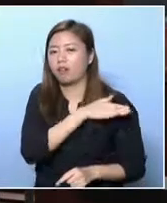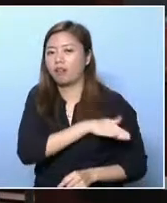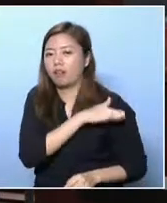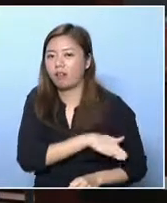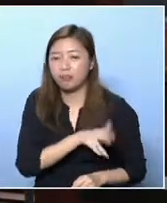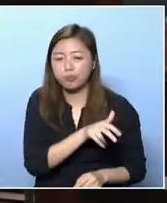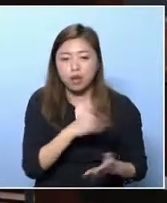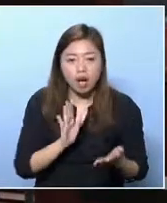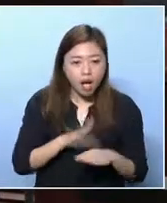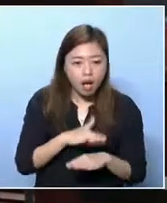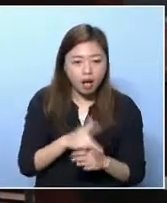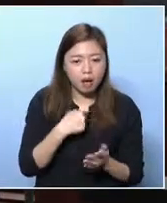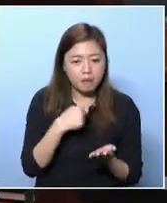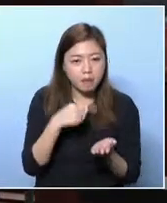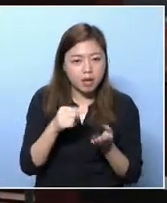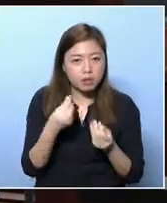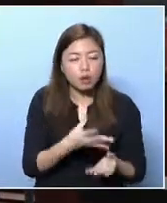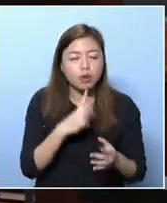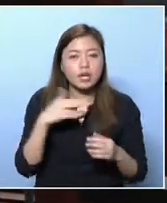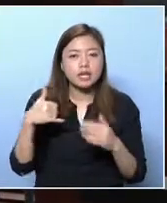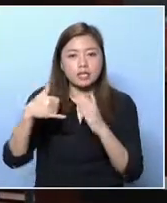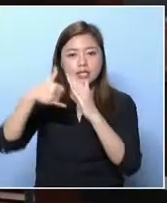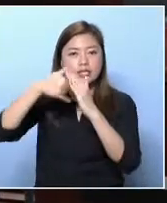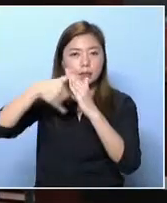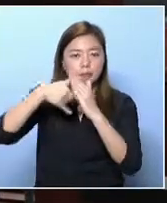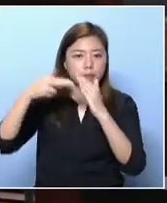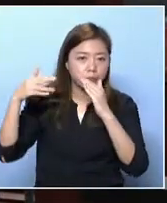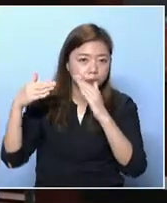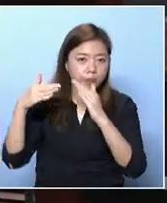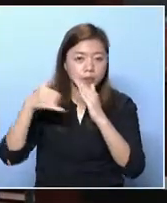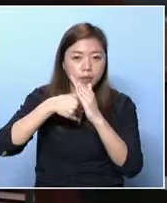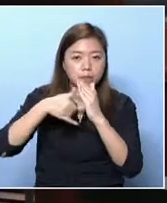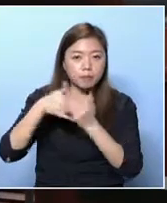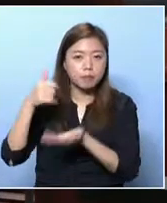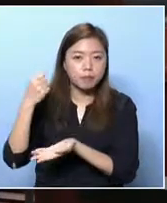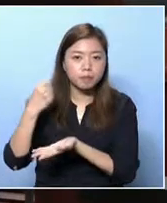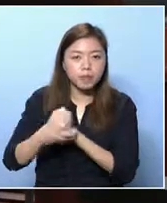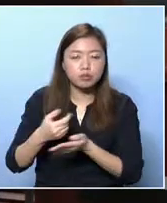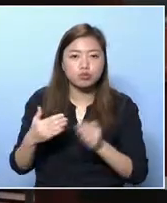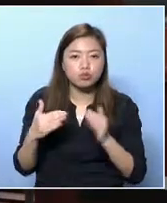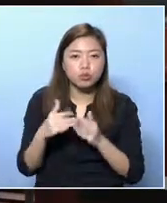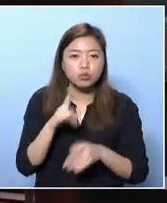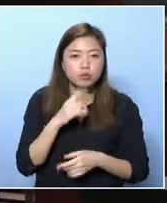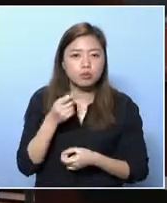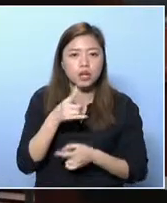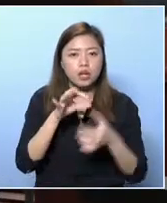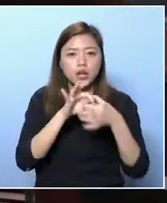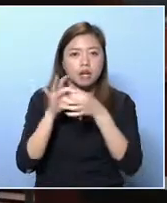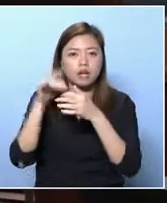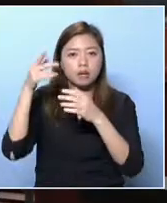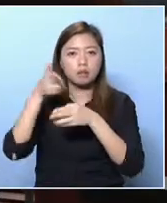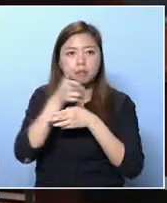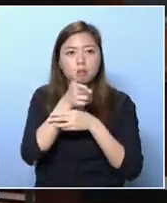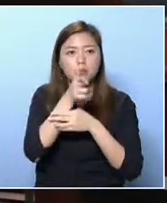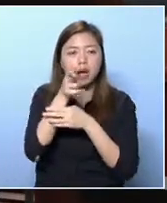don't have the space, the premises. Well, this is an excuse. We have just approved a new